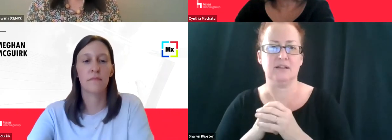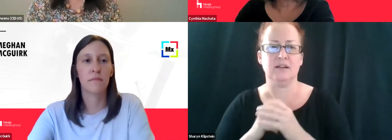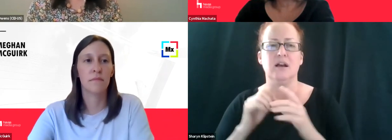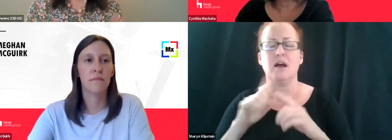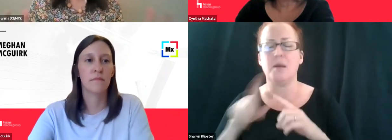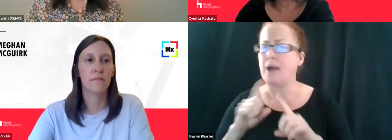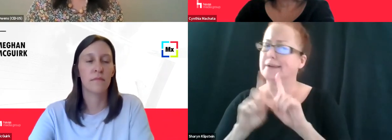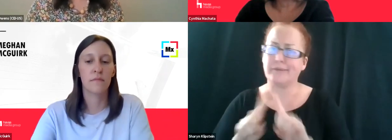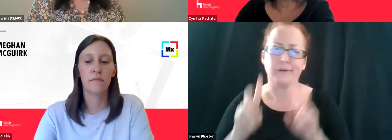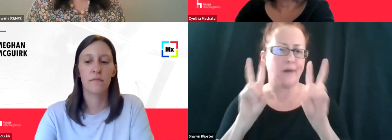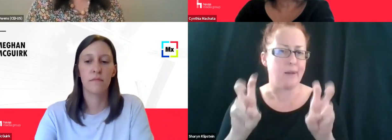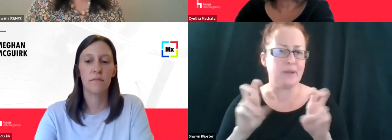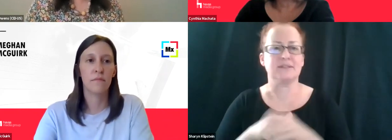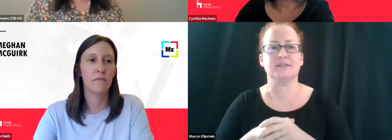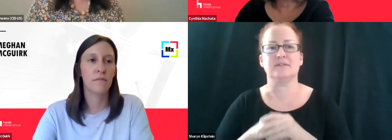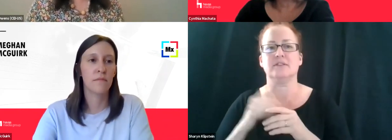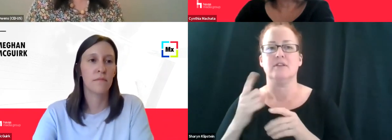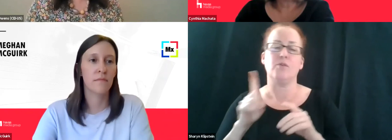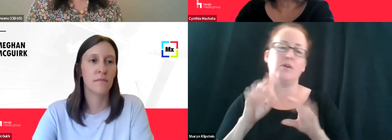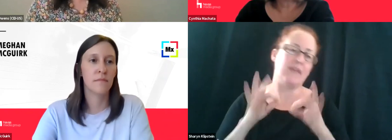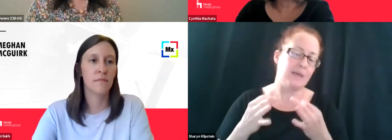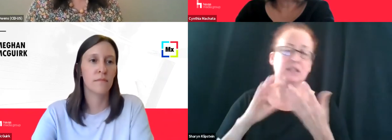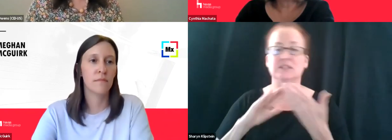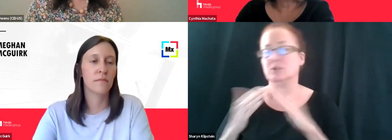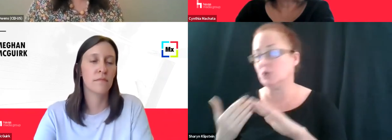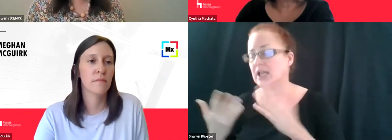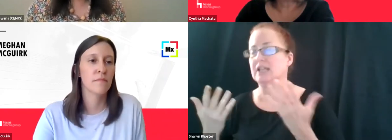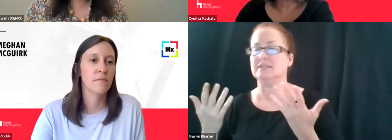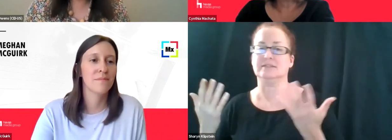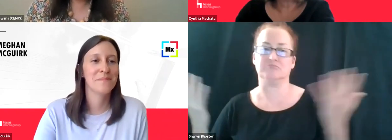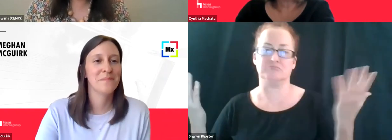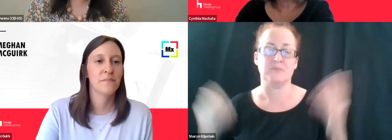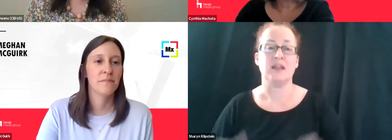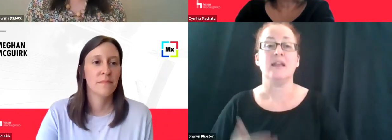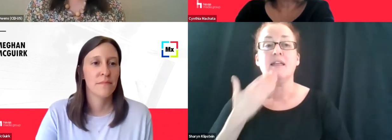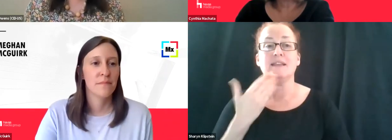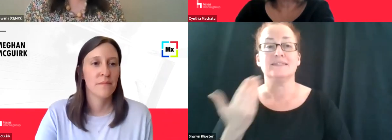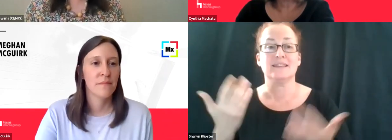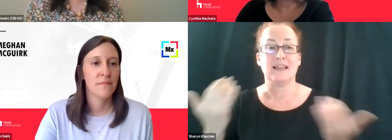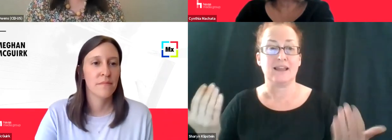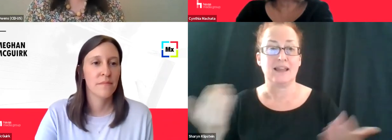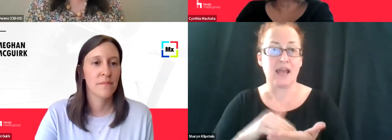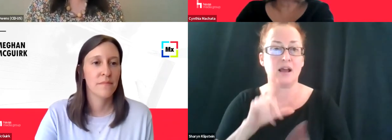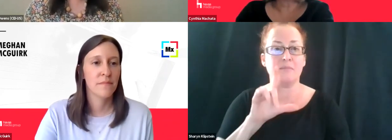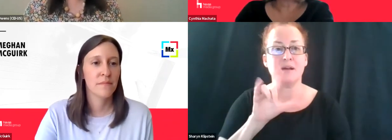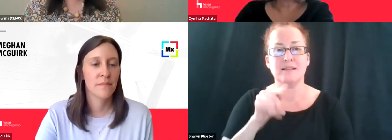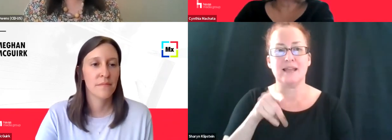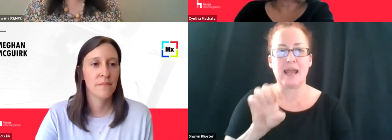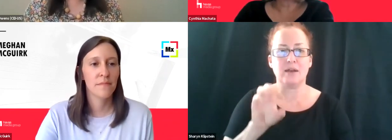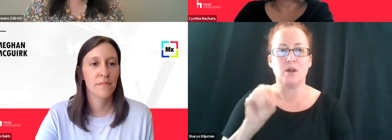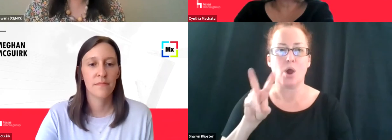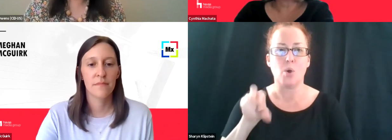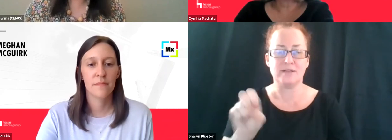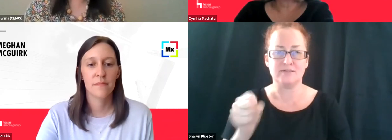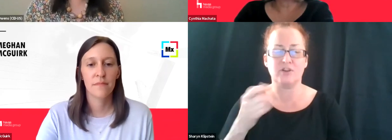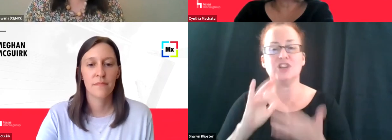parents, families, and communities can share with each other. Thanks again. I'm Lynette Owens with Trend Micro's internet safety for kids